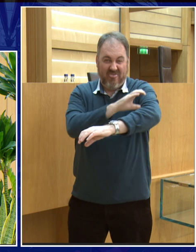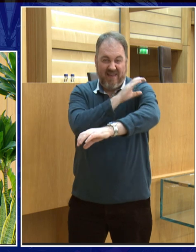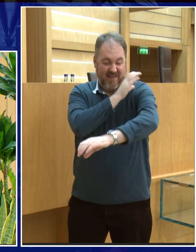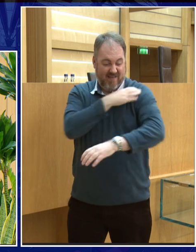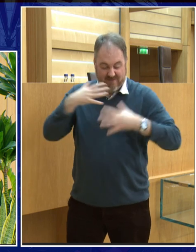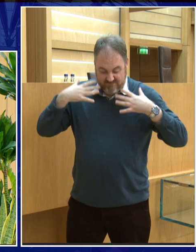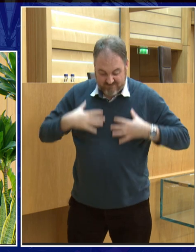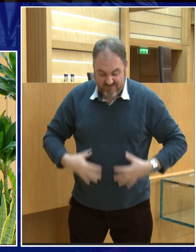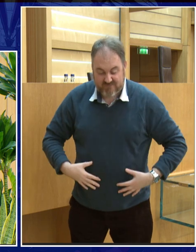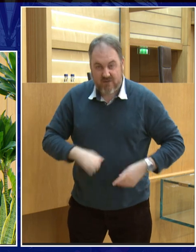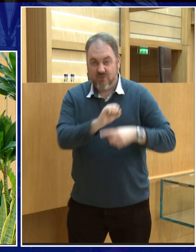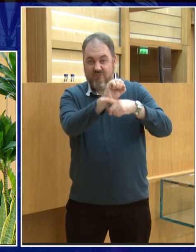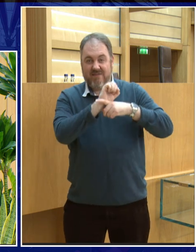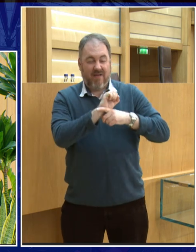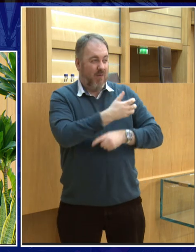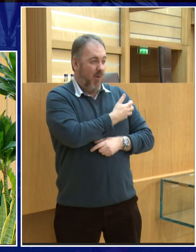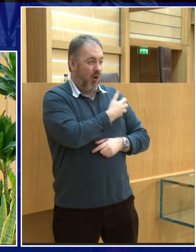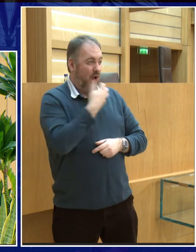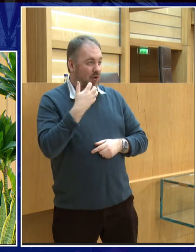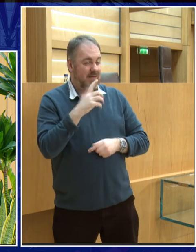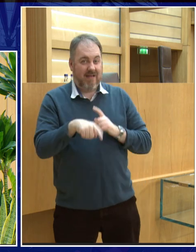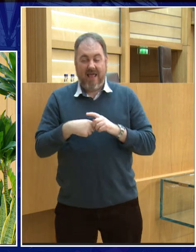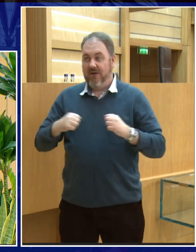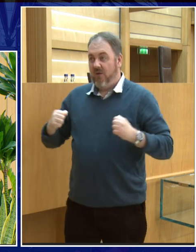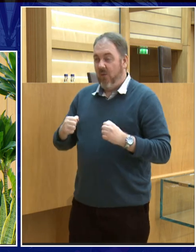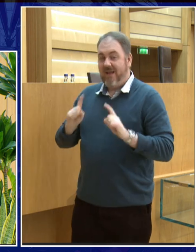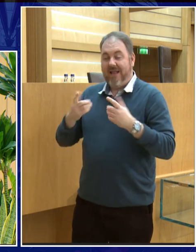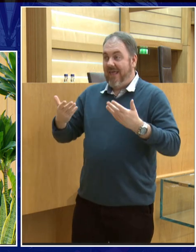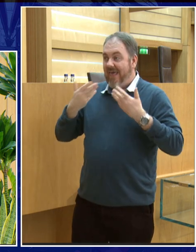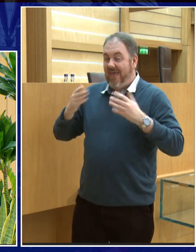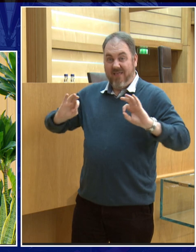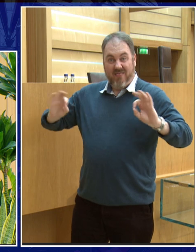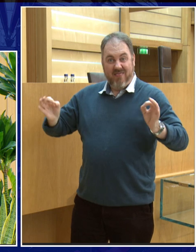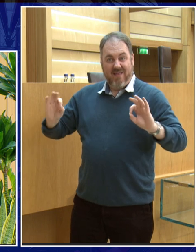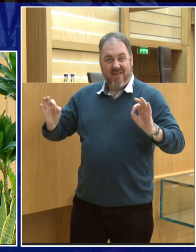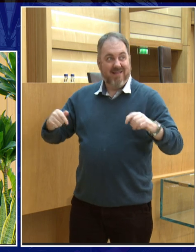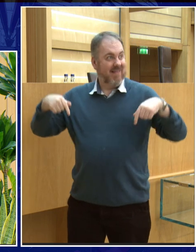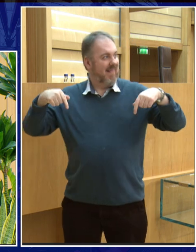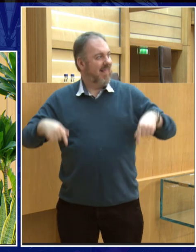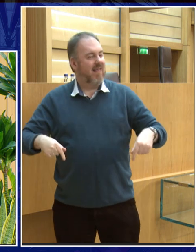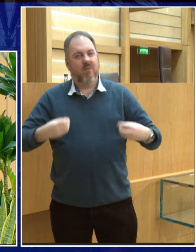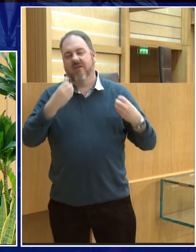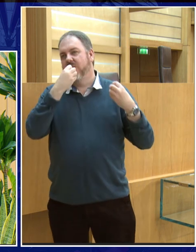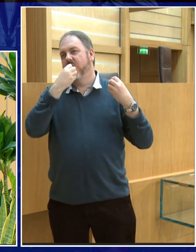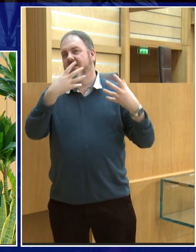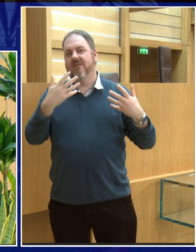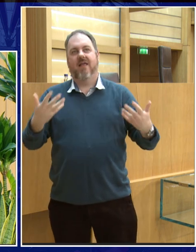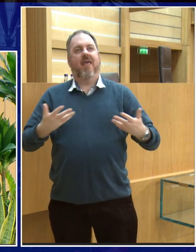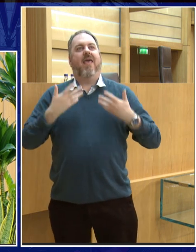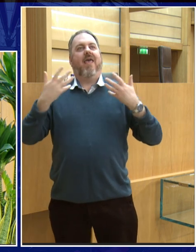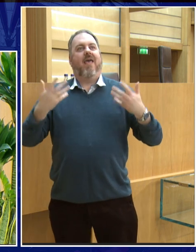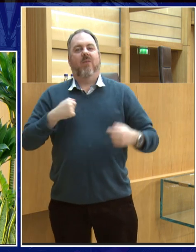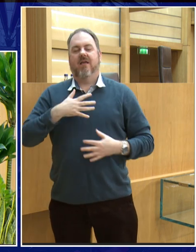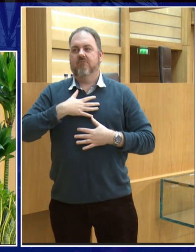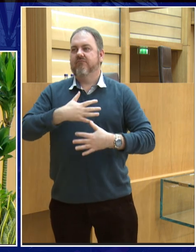the extreme temperature difference. And also I mentioned that there has no atmosphere. We are surrounded here on Earth by a wonderful atmosphere. And it allows us to